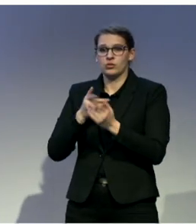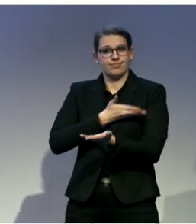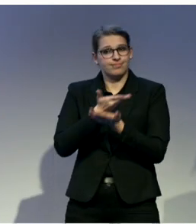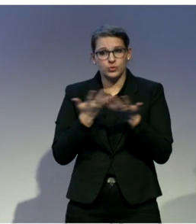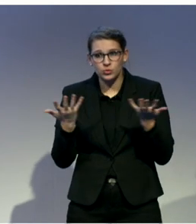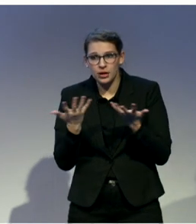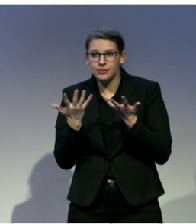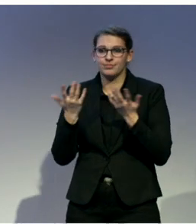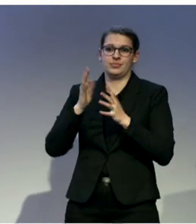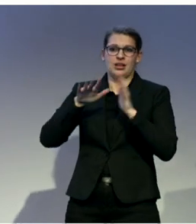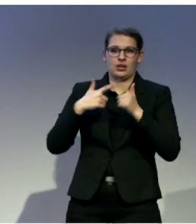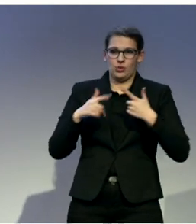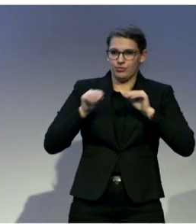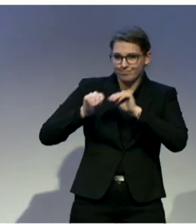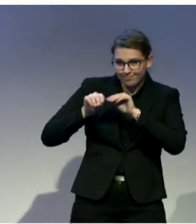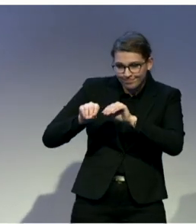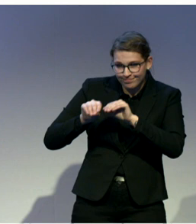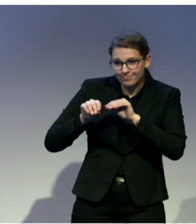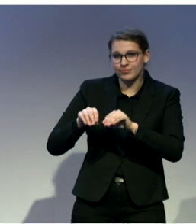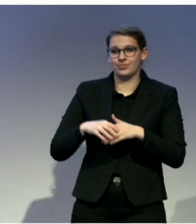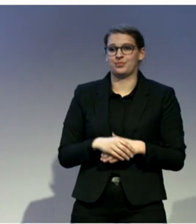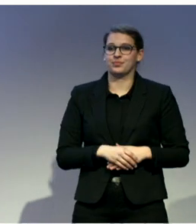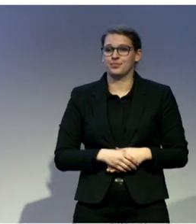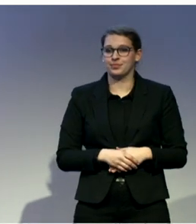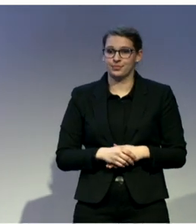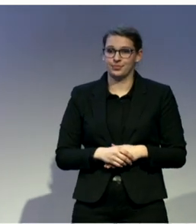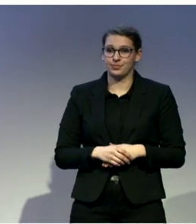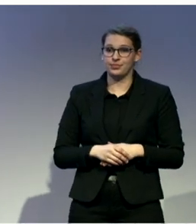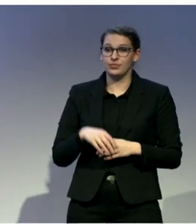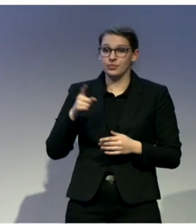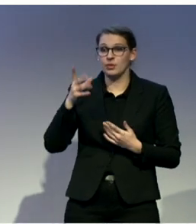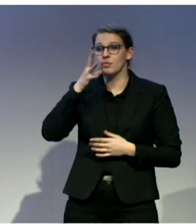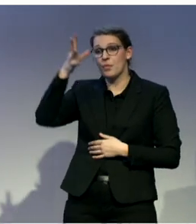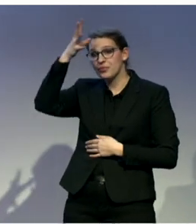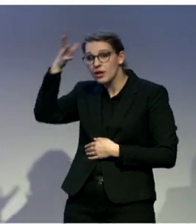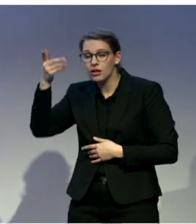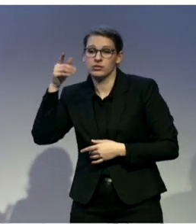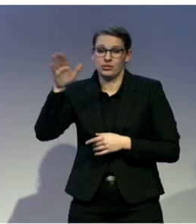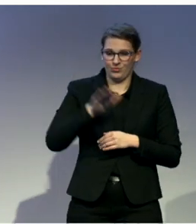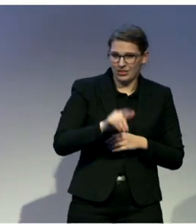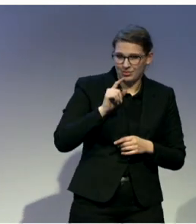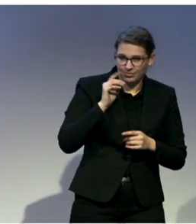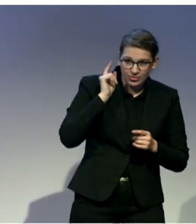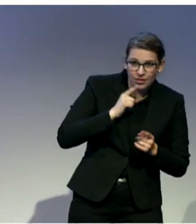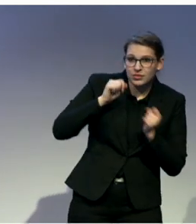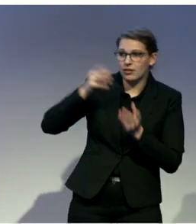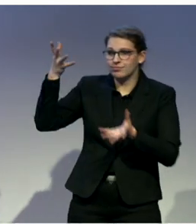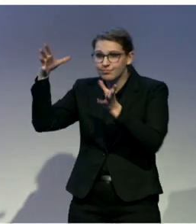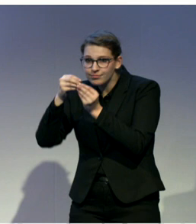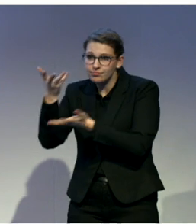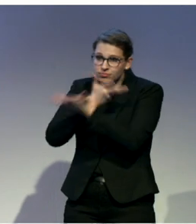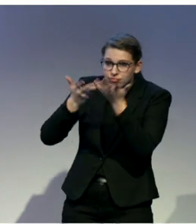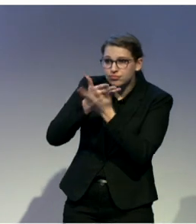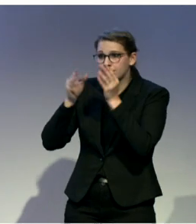We are also a language and communication center for learning Austrian sign language for deaf and hearing kids and their parents.